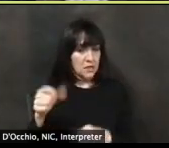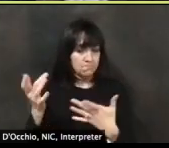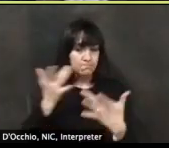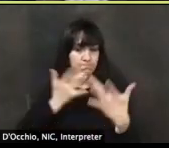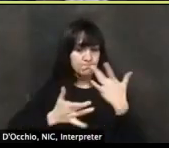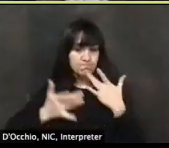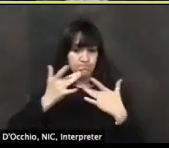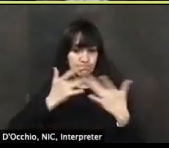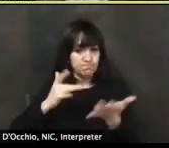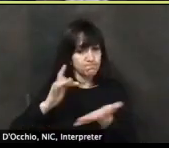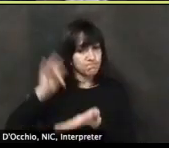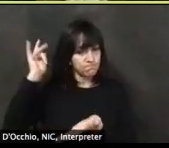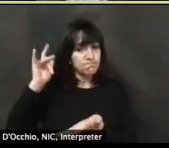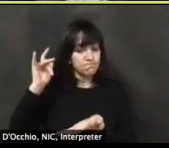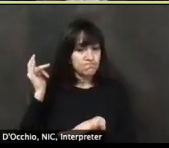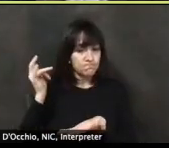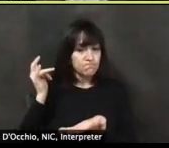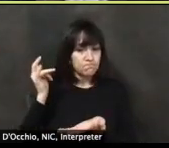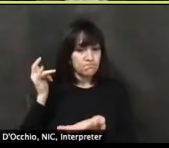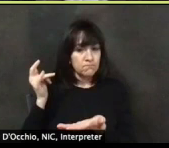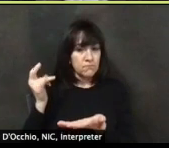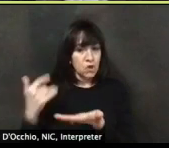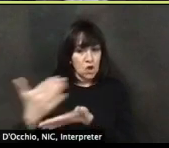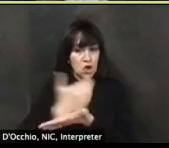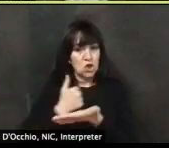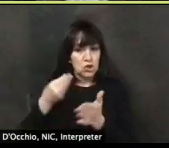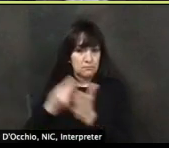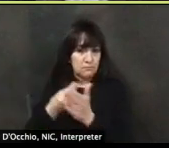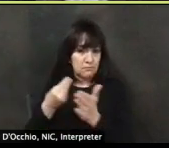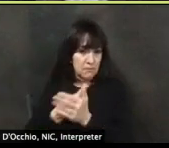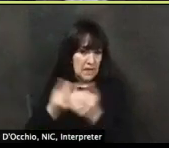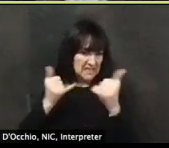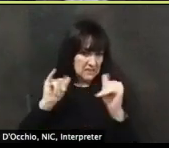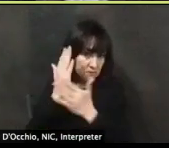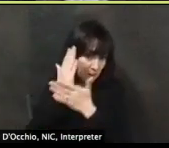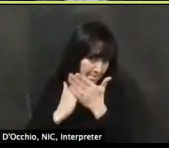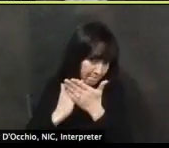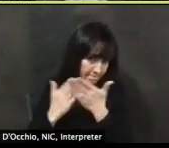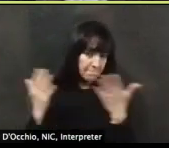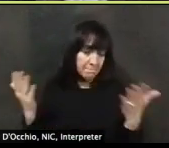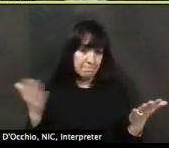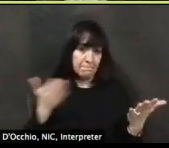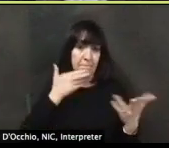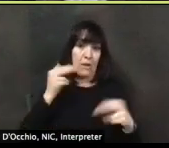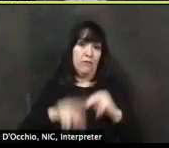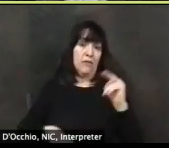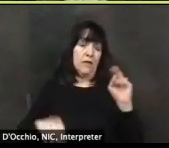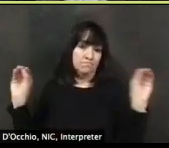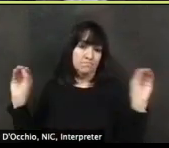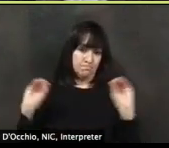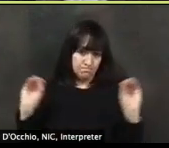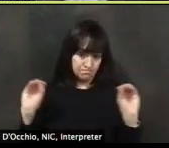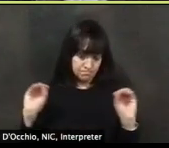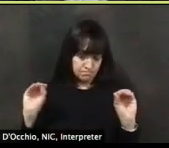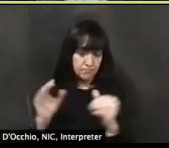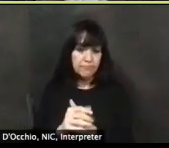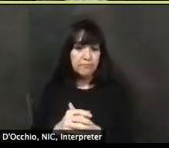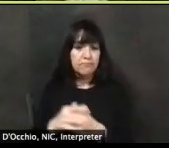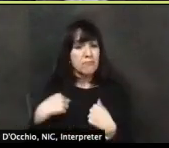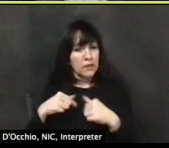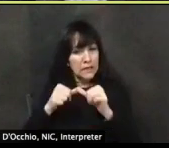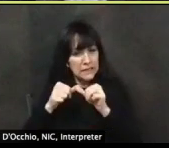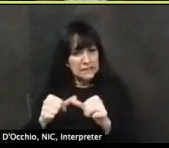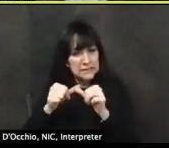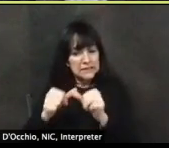helpful to help them recover some lost revenue. Um, I think we're going to continue to work, uh, with the small business community, uh, to identify